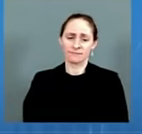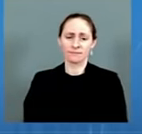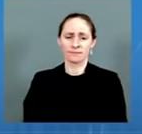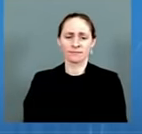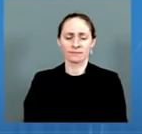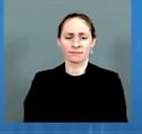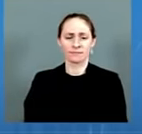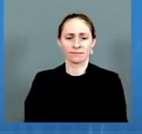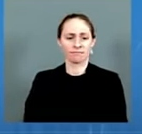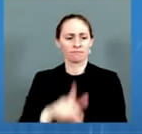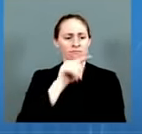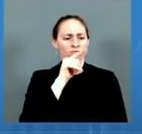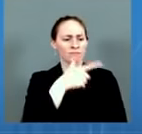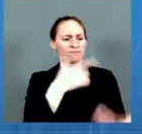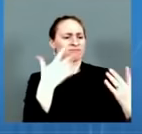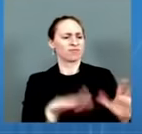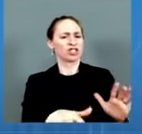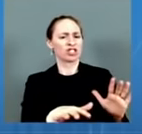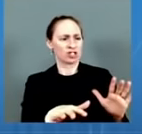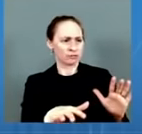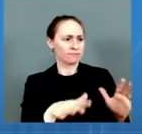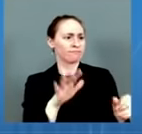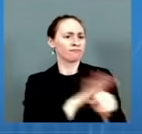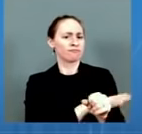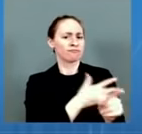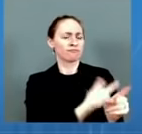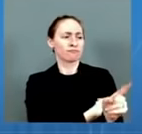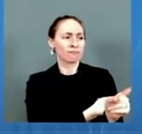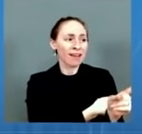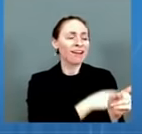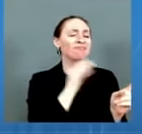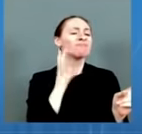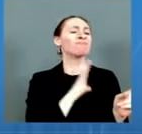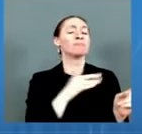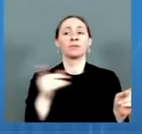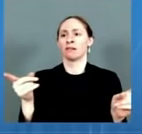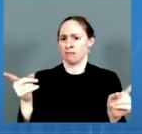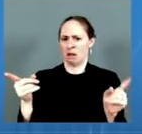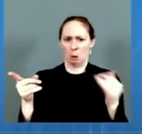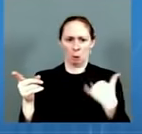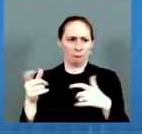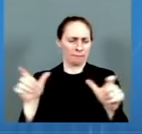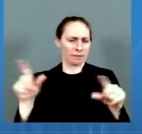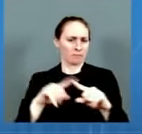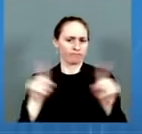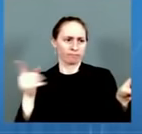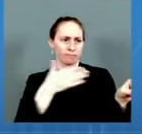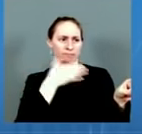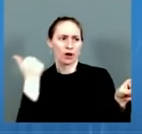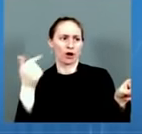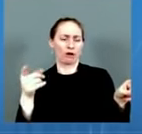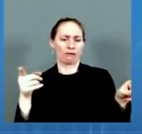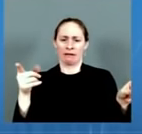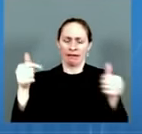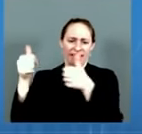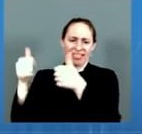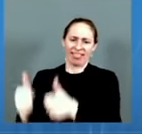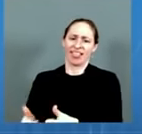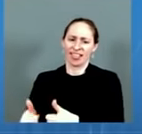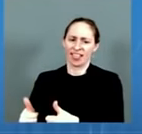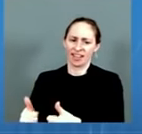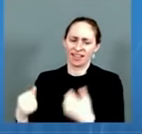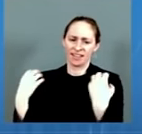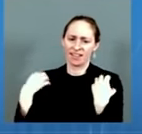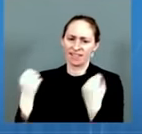Just yesterday, a new study from researchers at the Yale University School of Public Health and the Commonwealth Fund quantified the